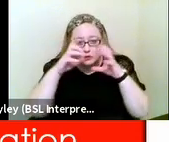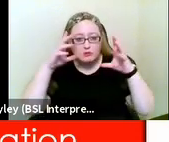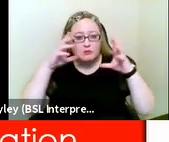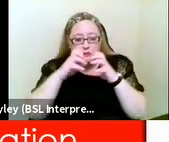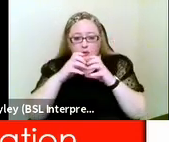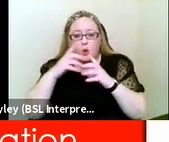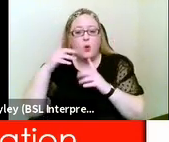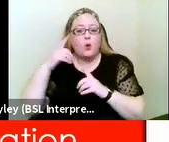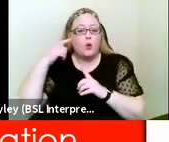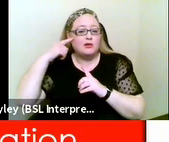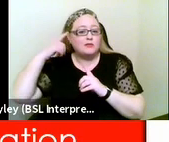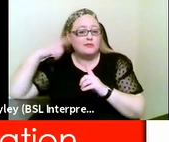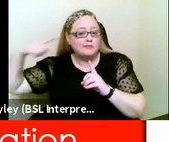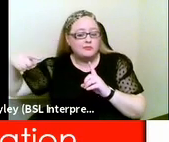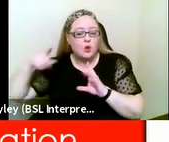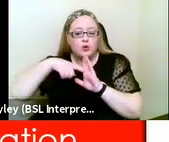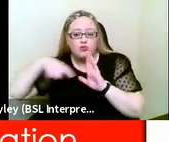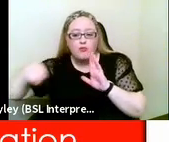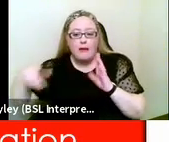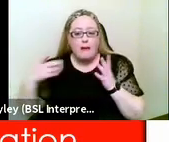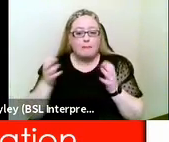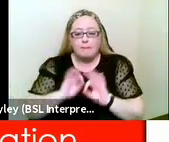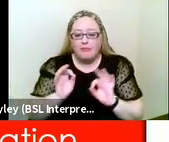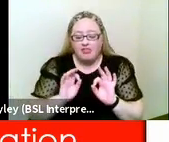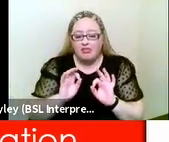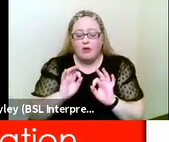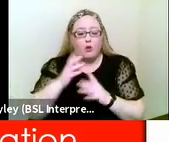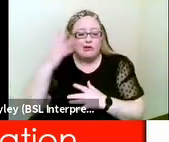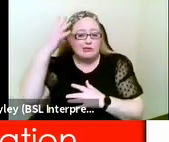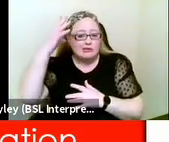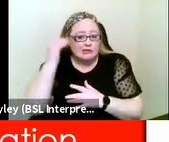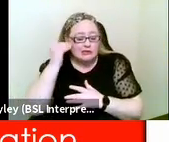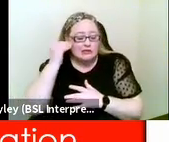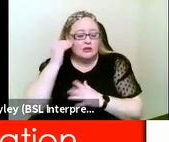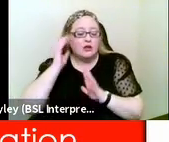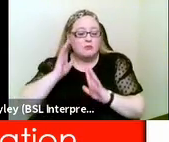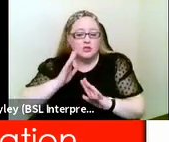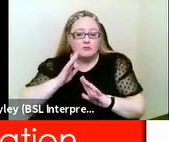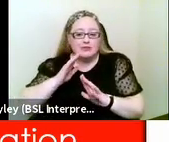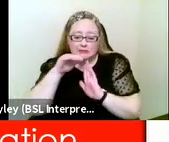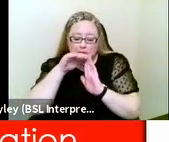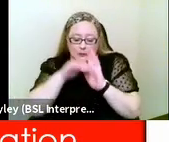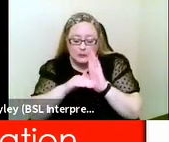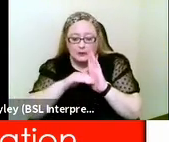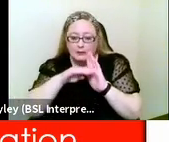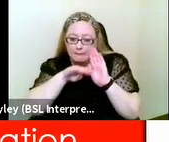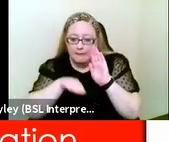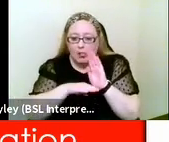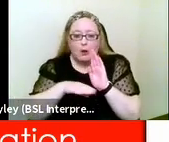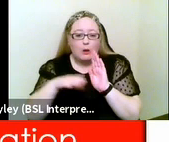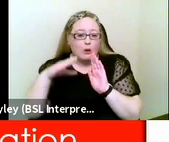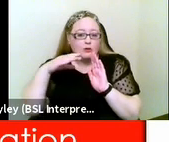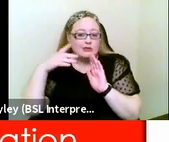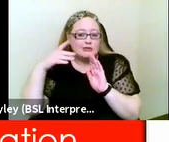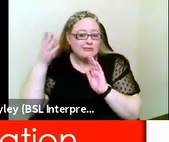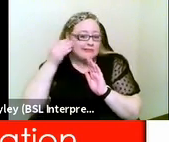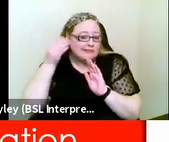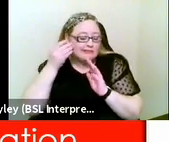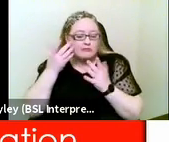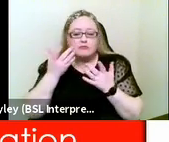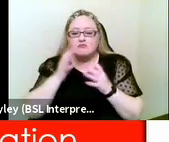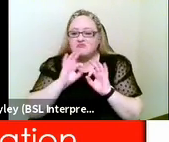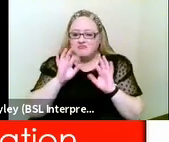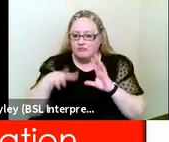audiograms or that your hearing loss or deafness has to be at this level it doesn't make any reference whatsoever